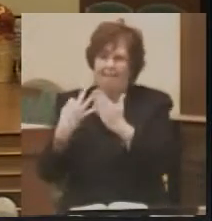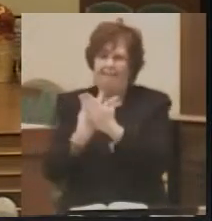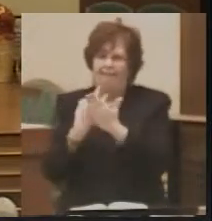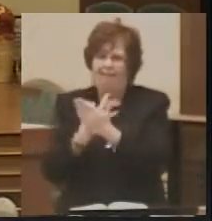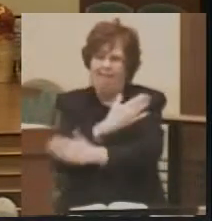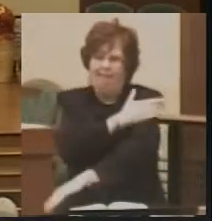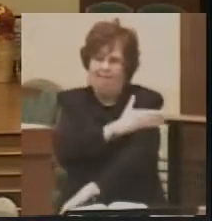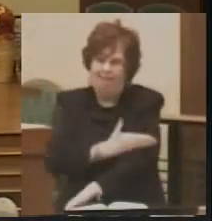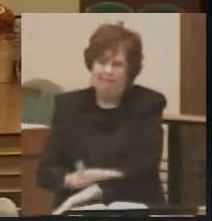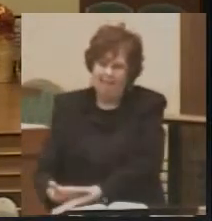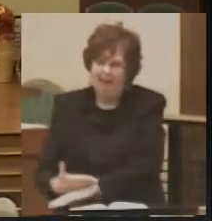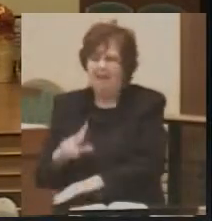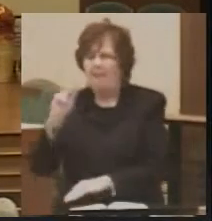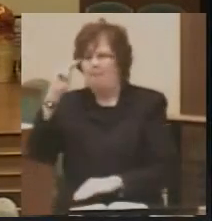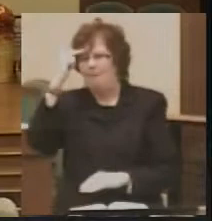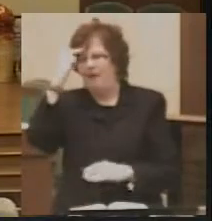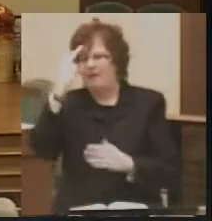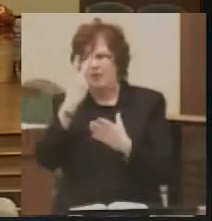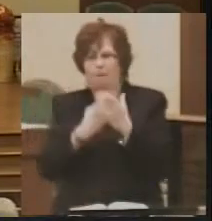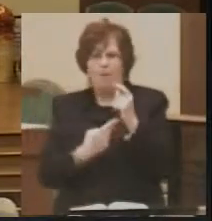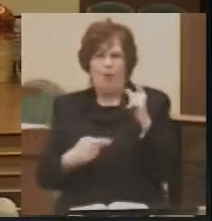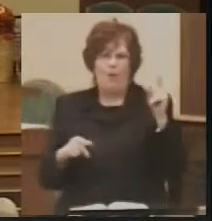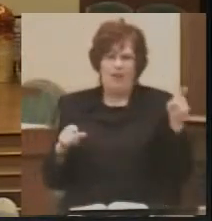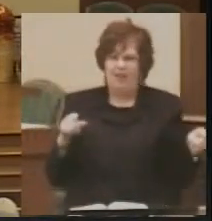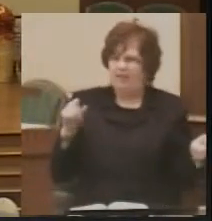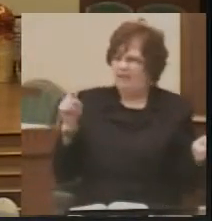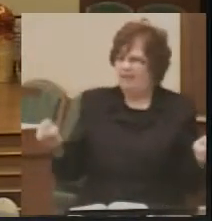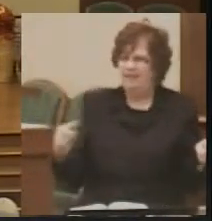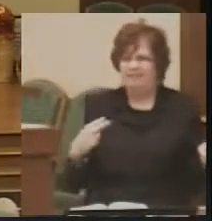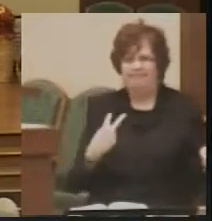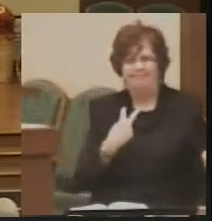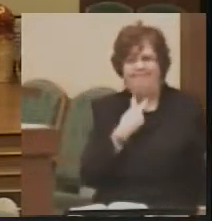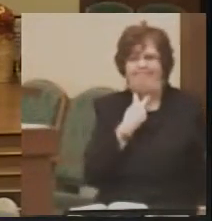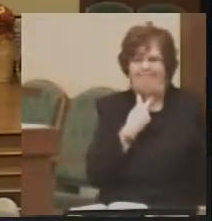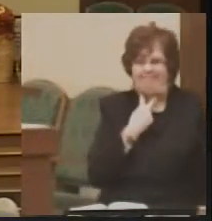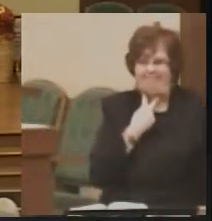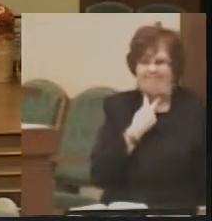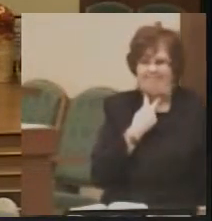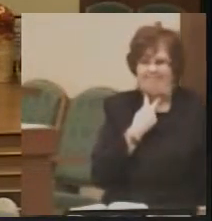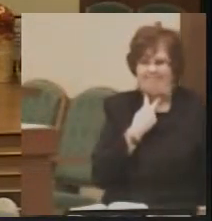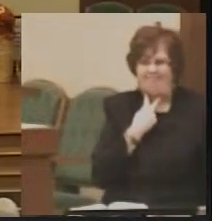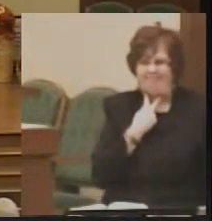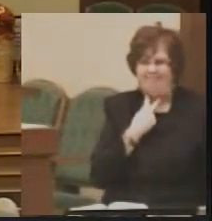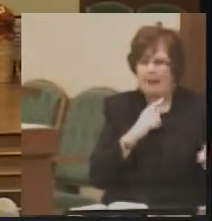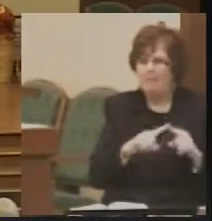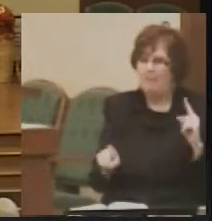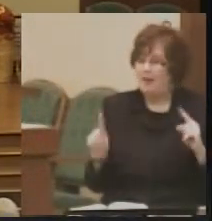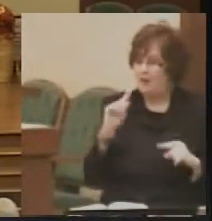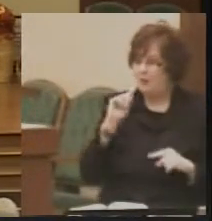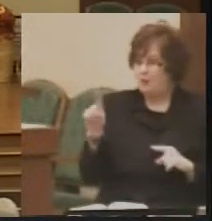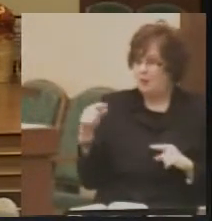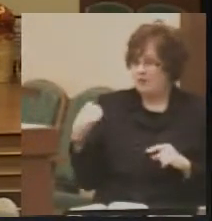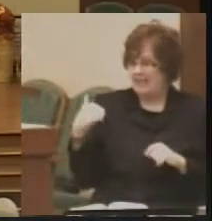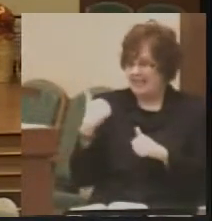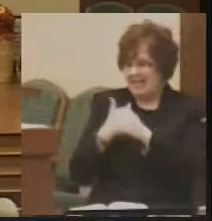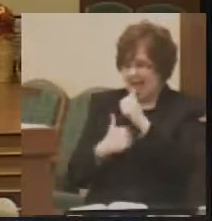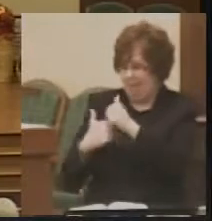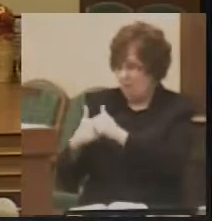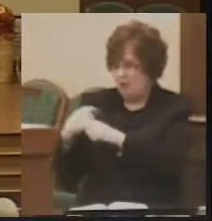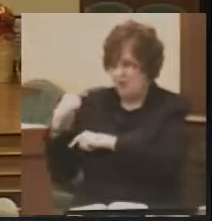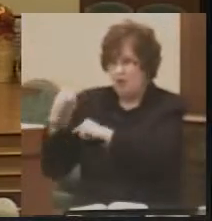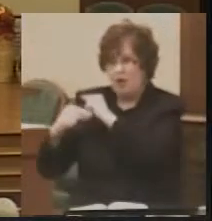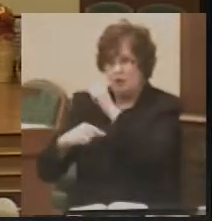politicians on both sides of the aisle. But isn't it true that every generation has believed that